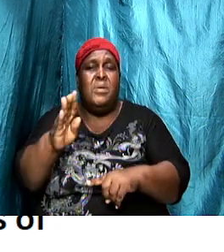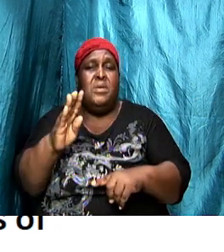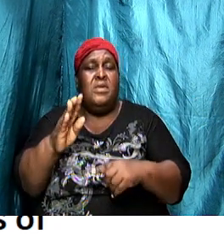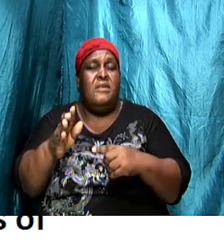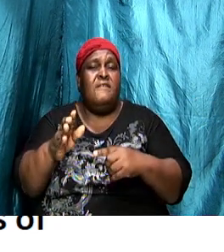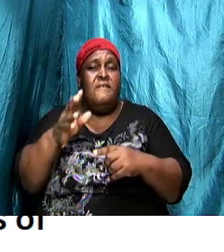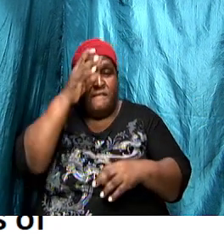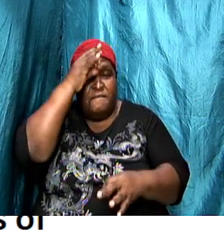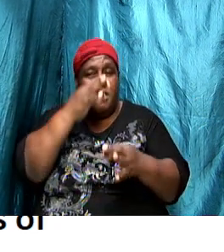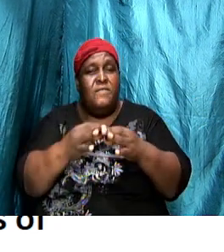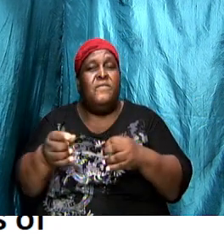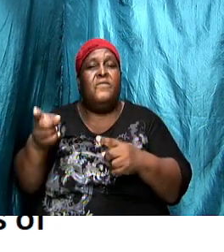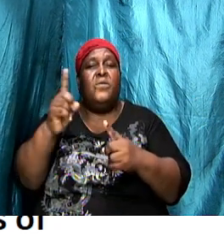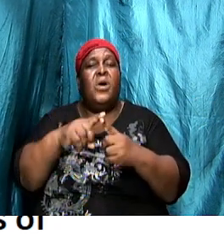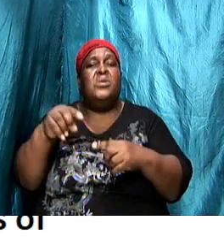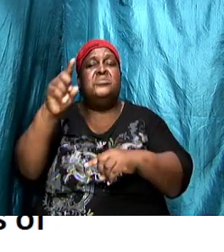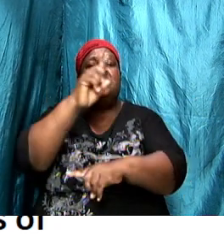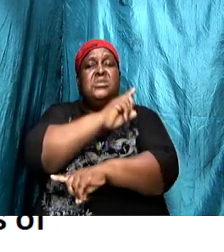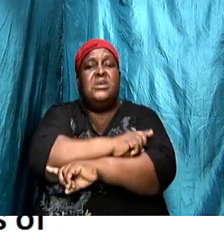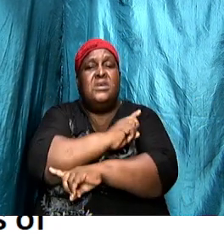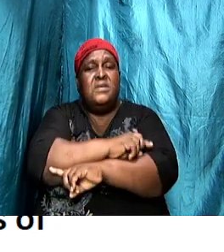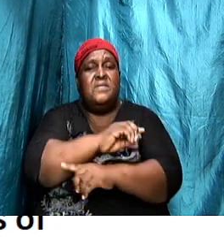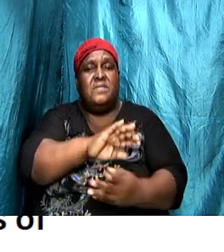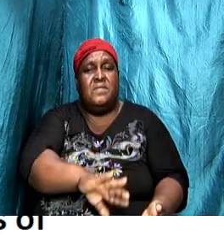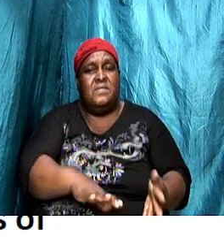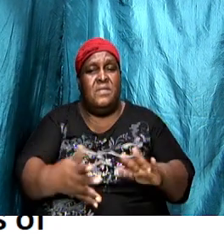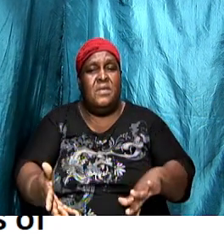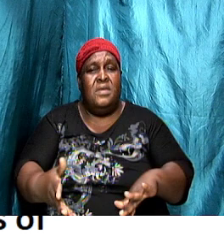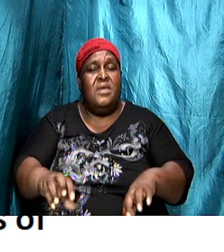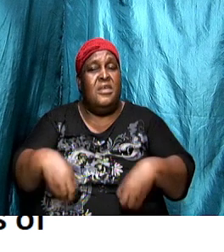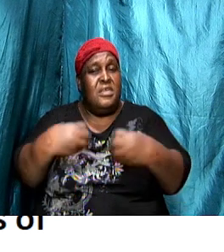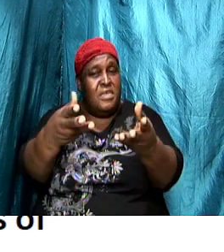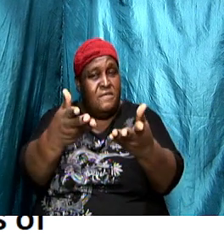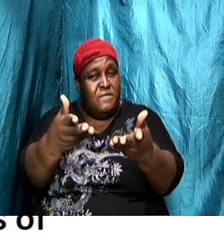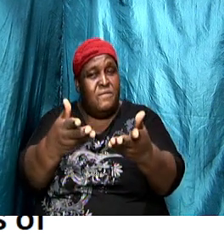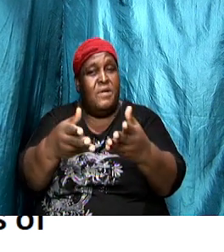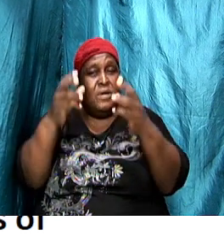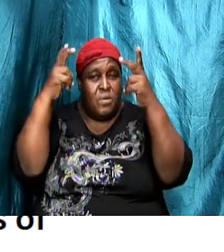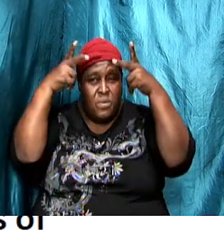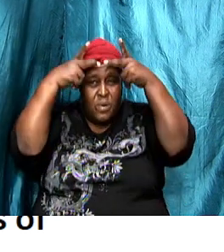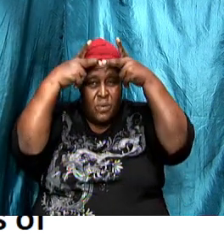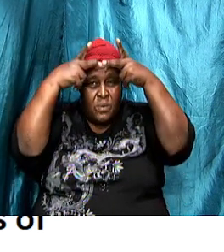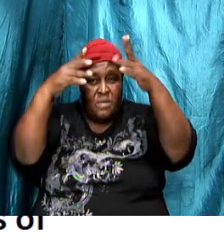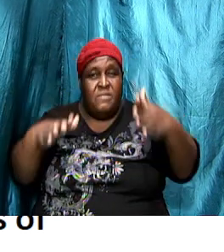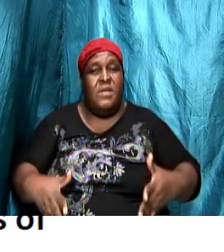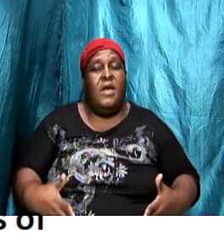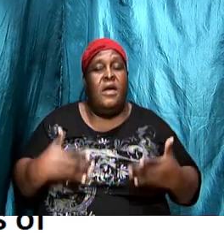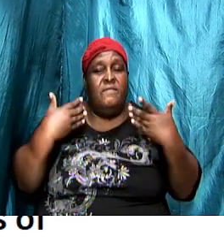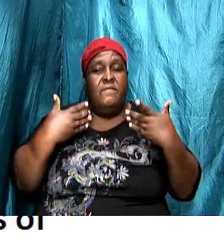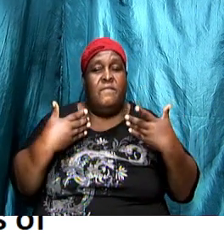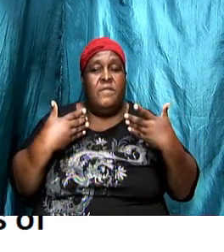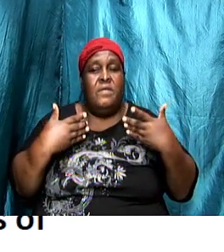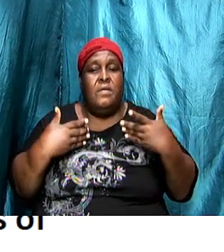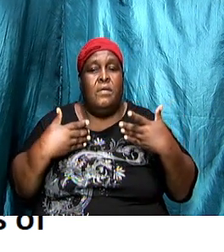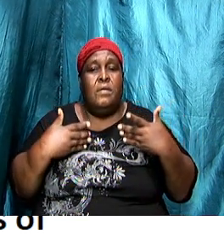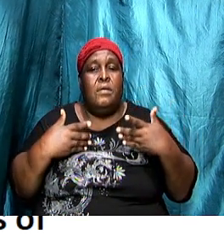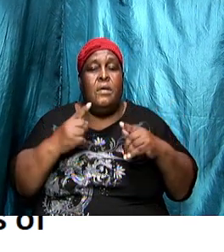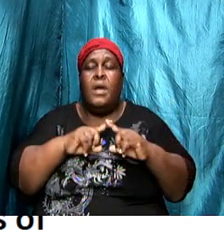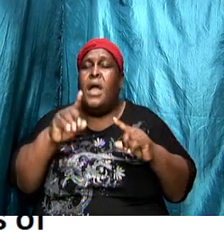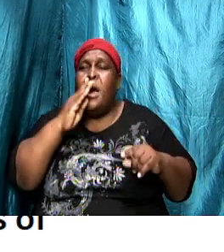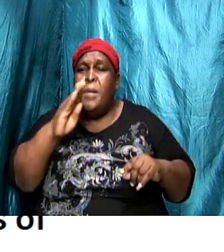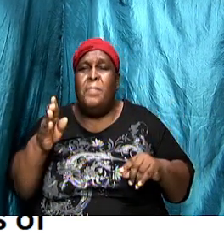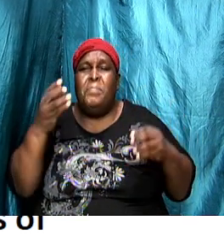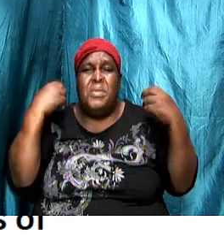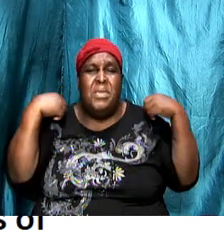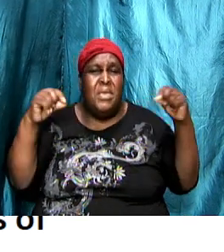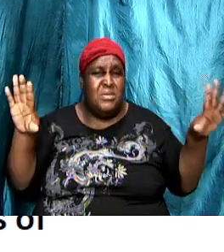and I will give thee a crown of life be thou faithful unto death it couldn't be angels as in